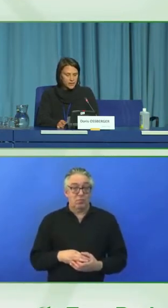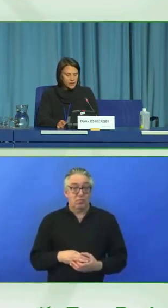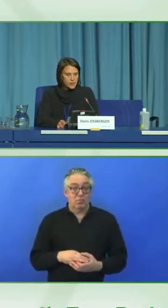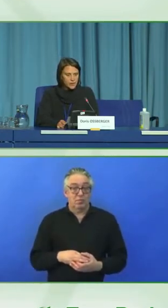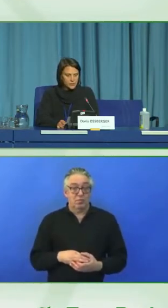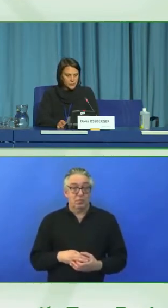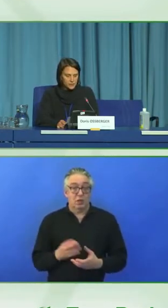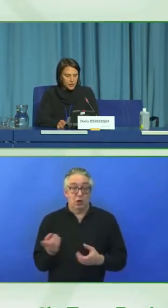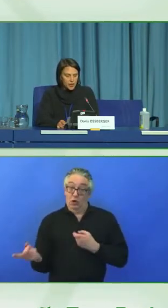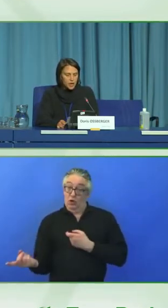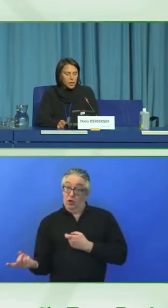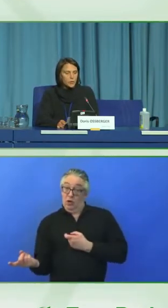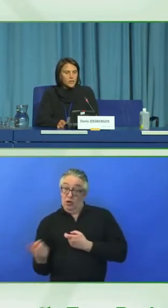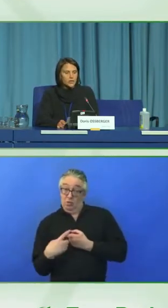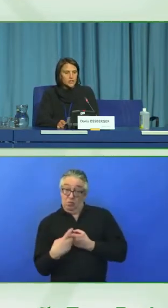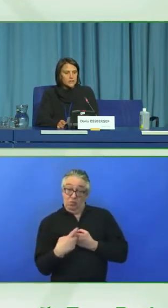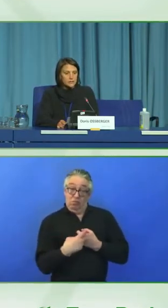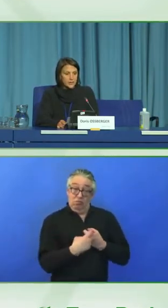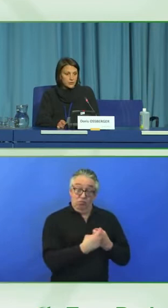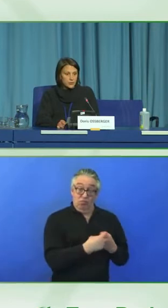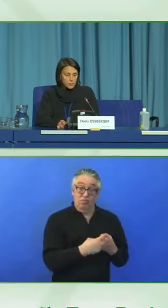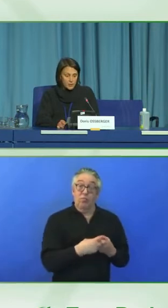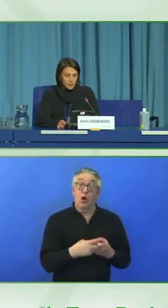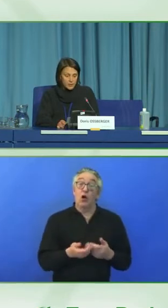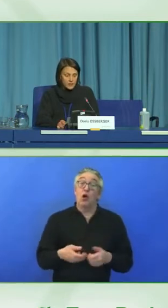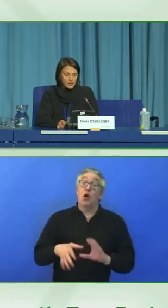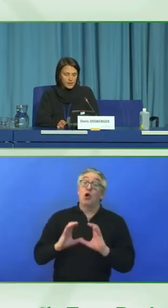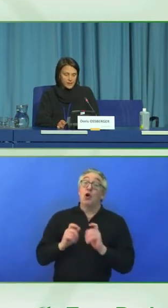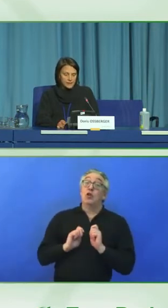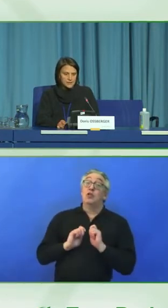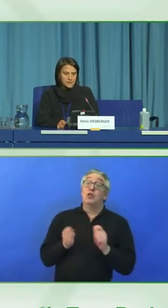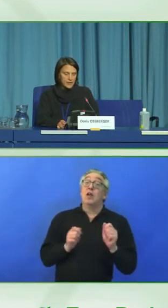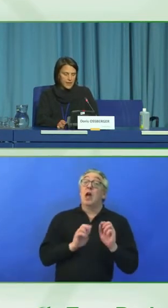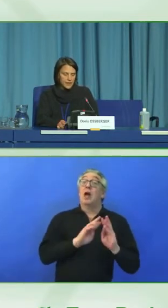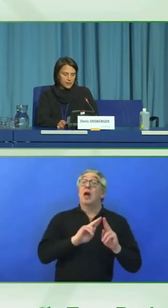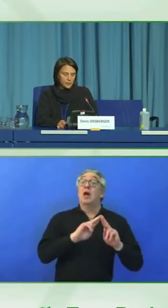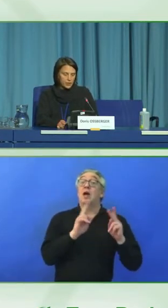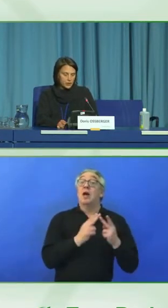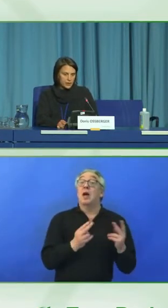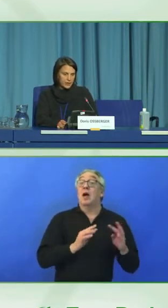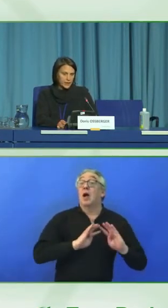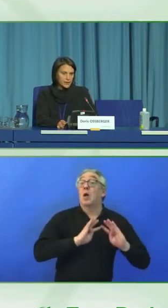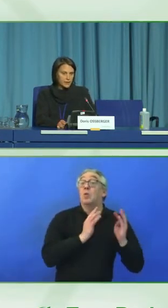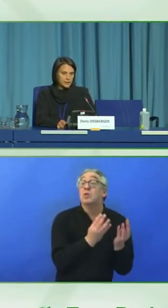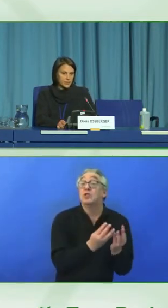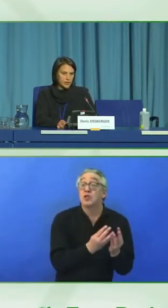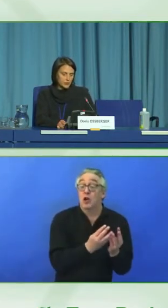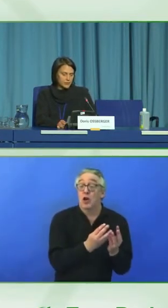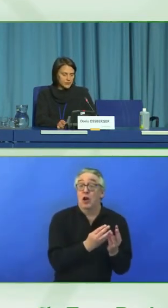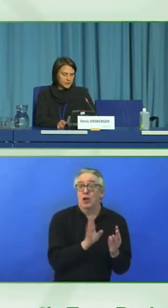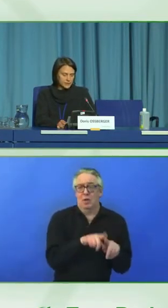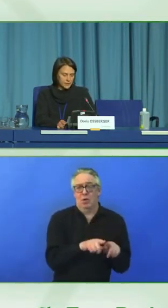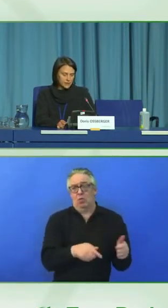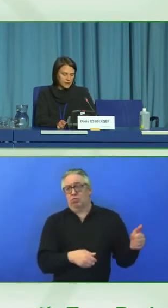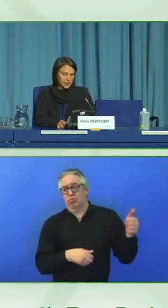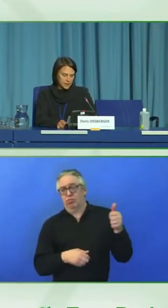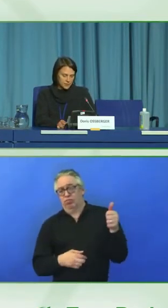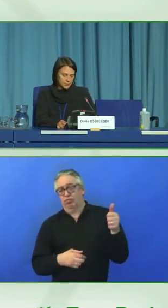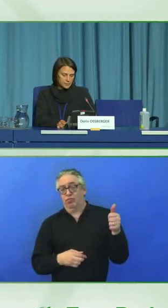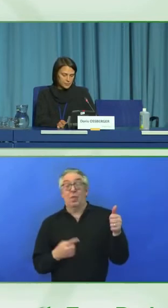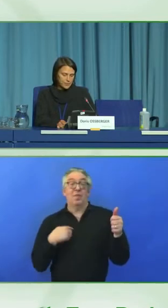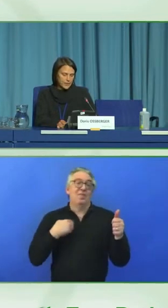Certification Council, which is the central body, and I'm currently the chair of this